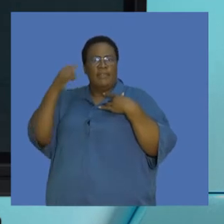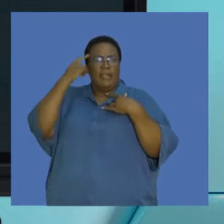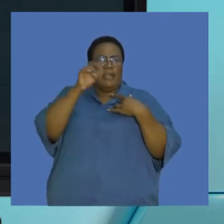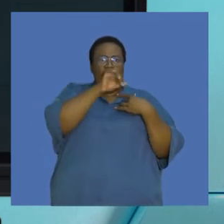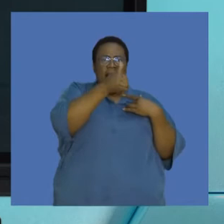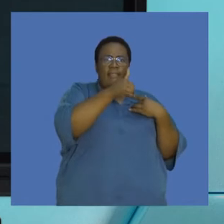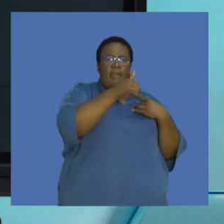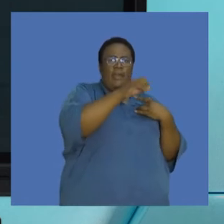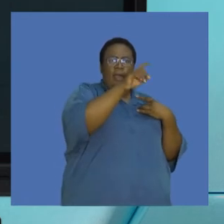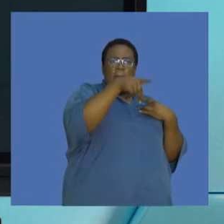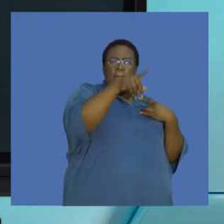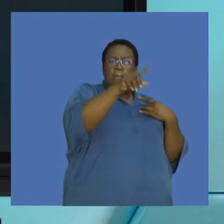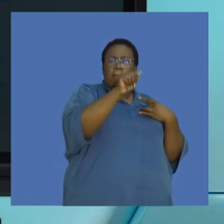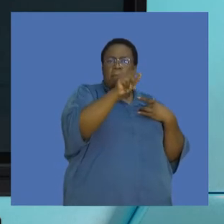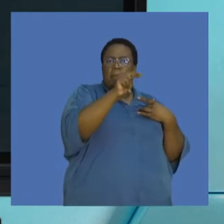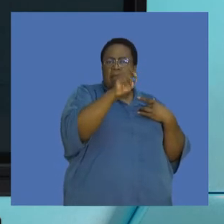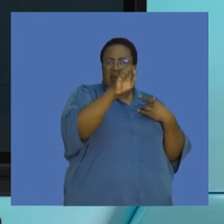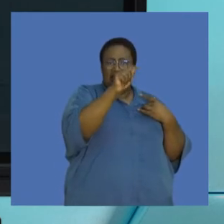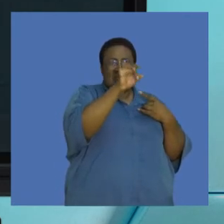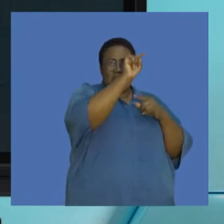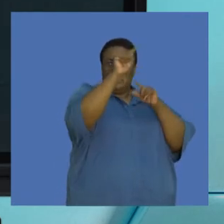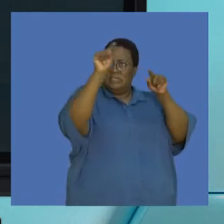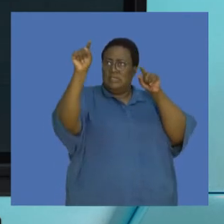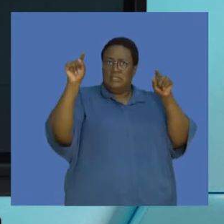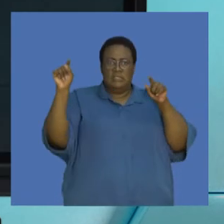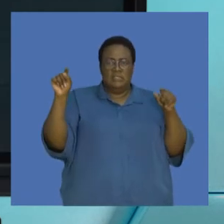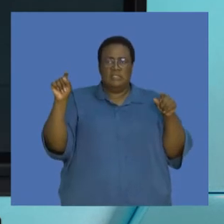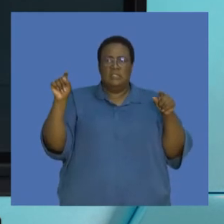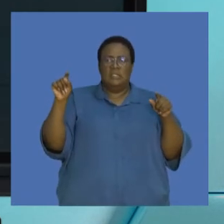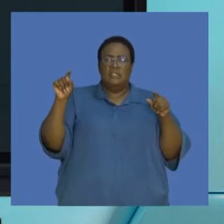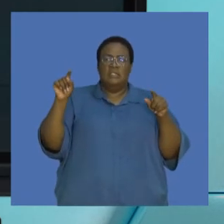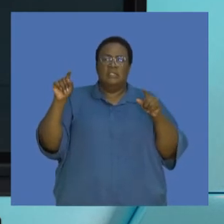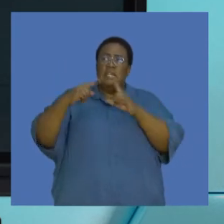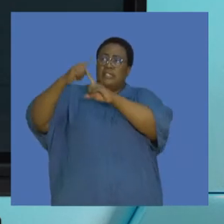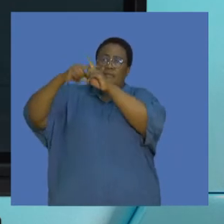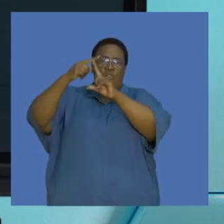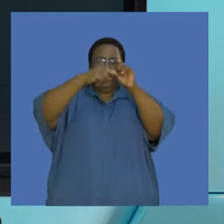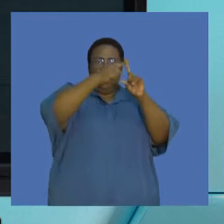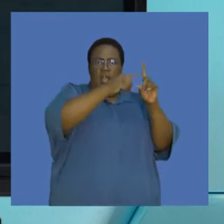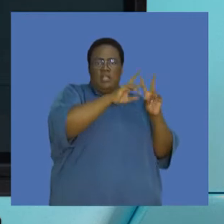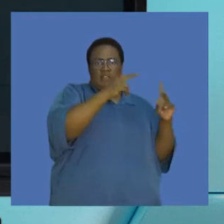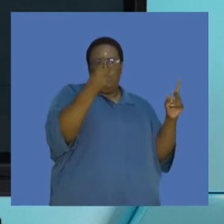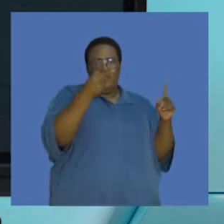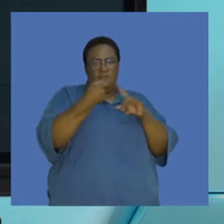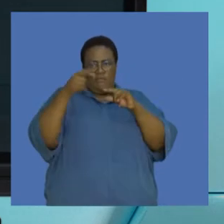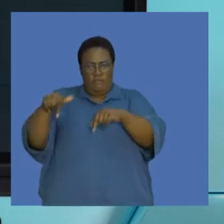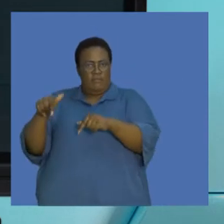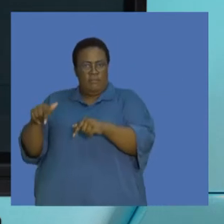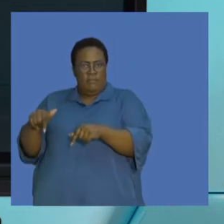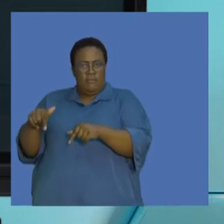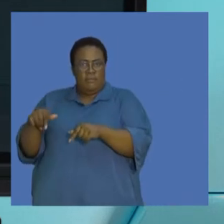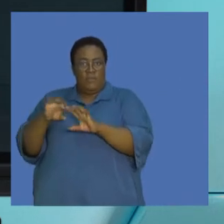planets, and if we did do some reading around planets, the temperatures on planets are very different to the temperatures we are